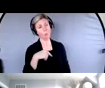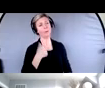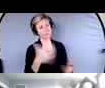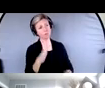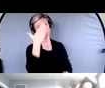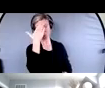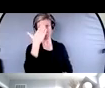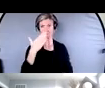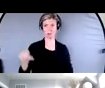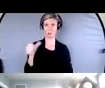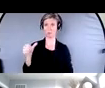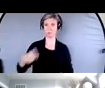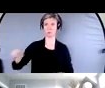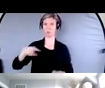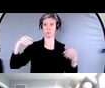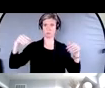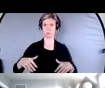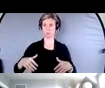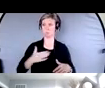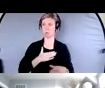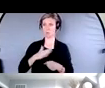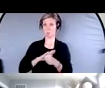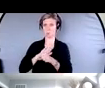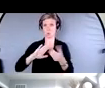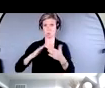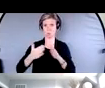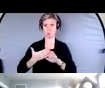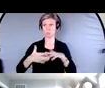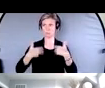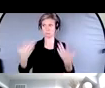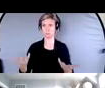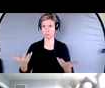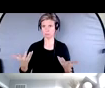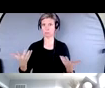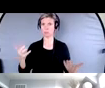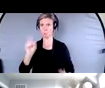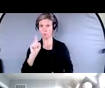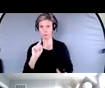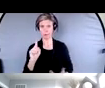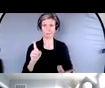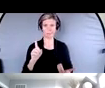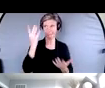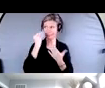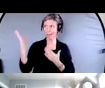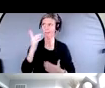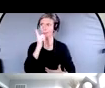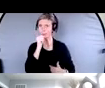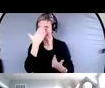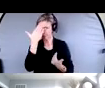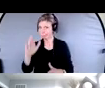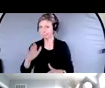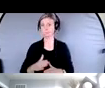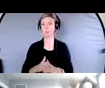with, you know, what services are available in their local communities, not only within local, but also provincial resources as well